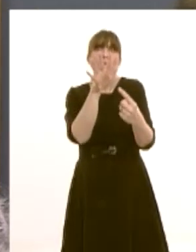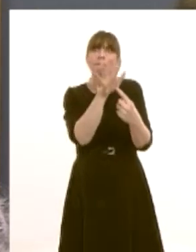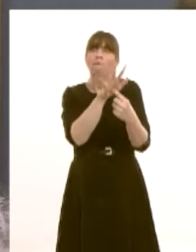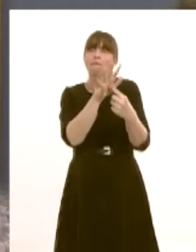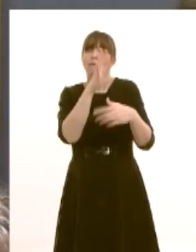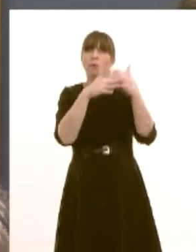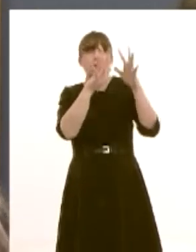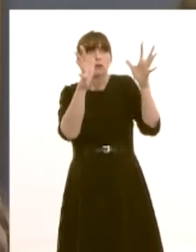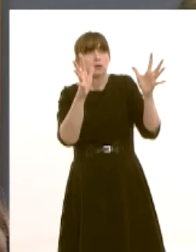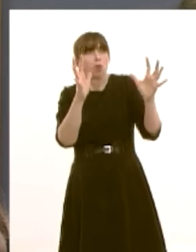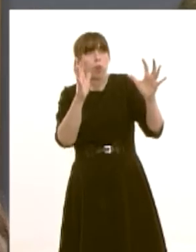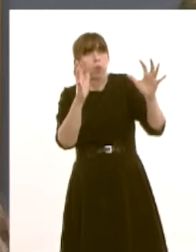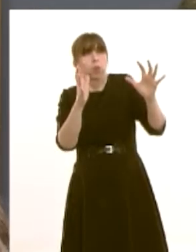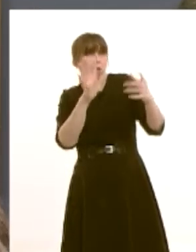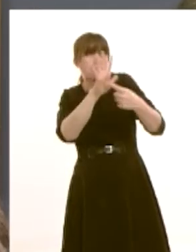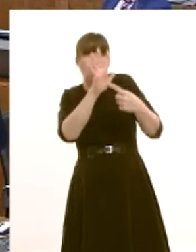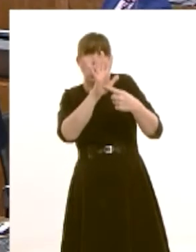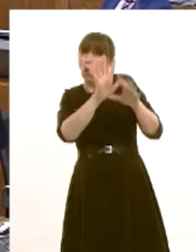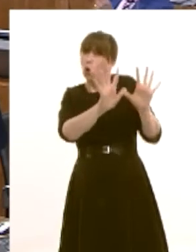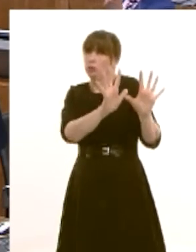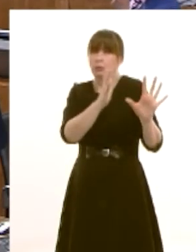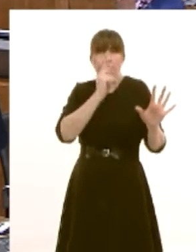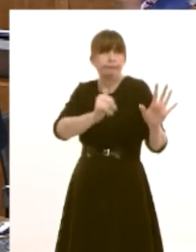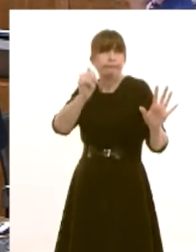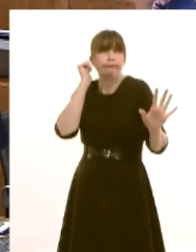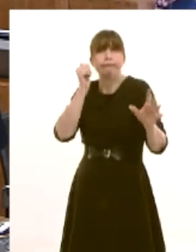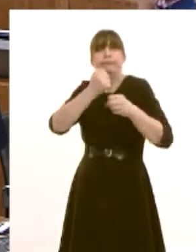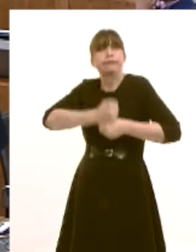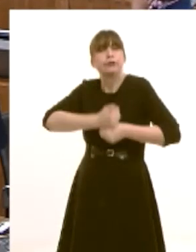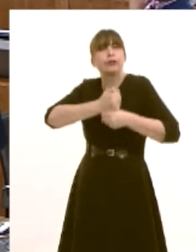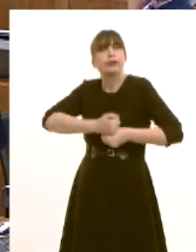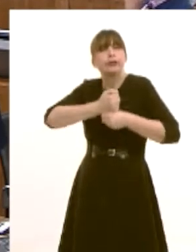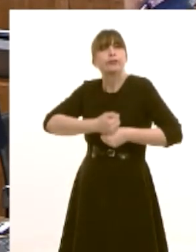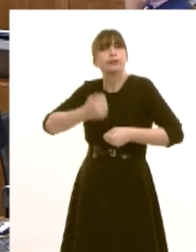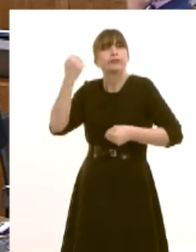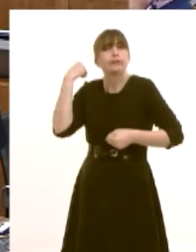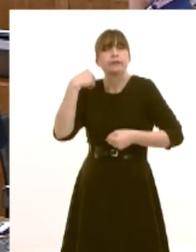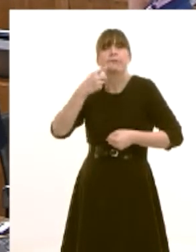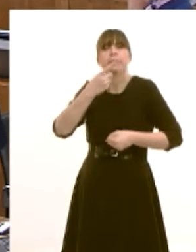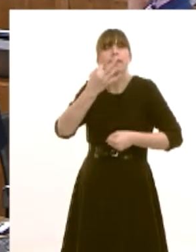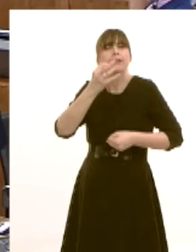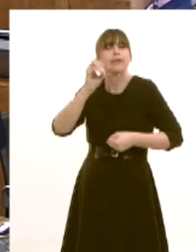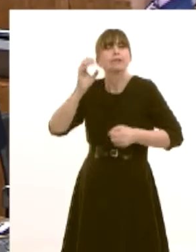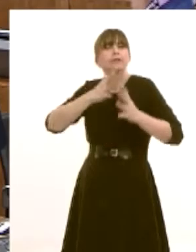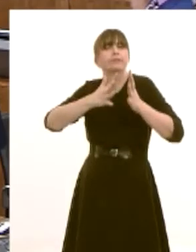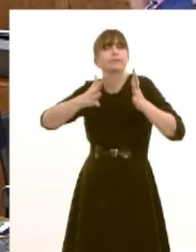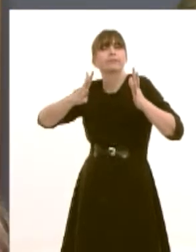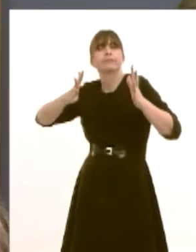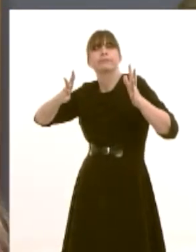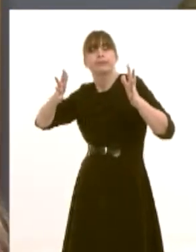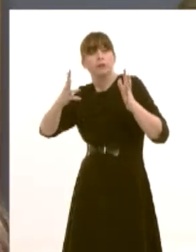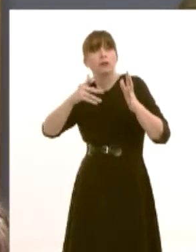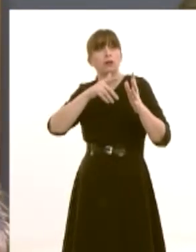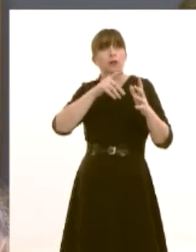and as you know the first minister knows they've got a great interest in uh chapels of the 19th century and many many of these are having collapsing